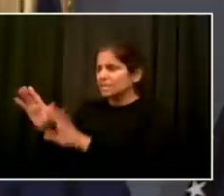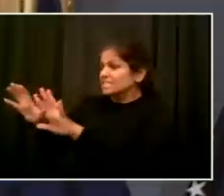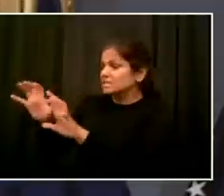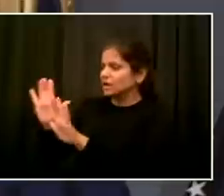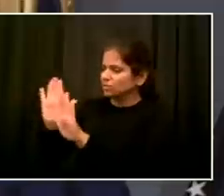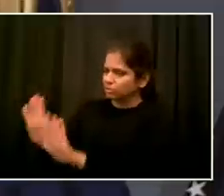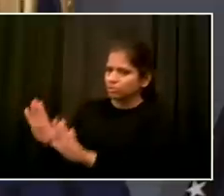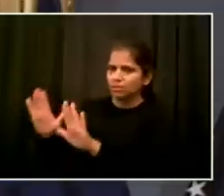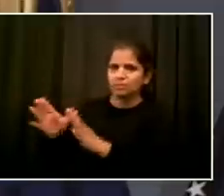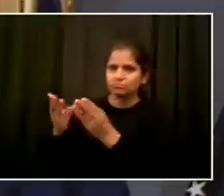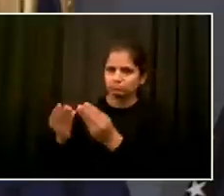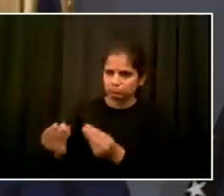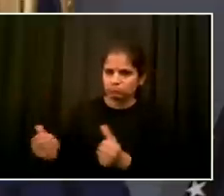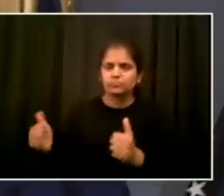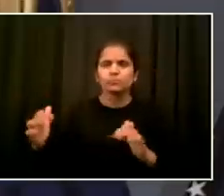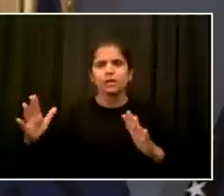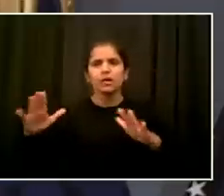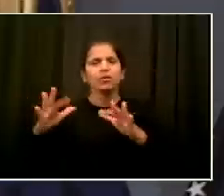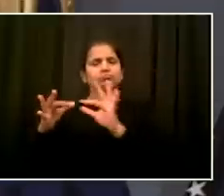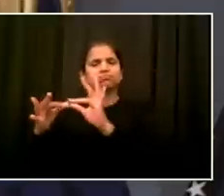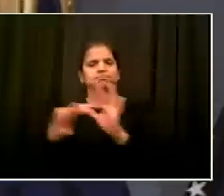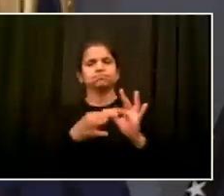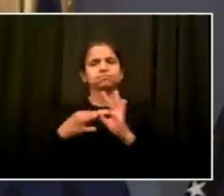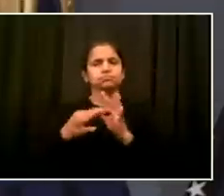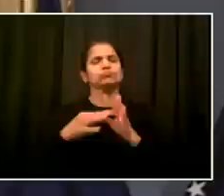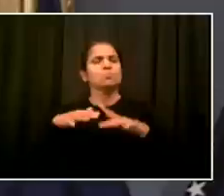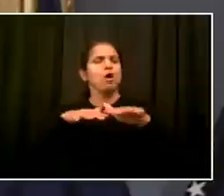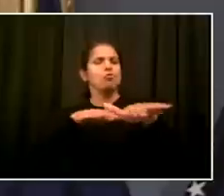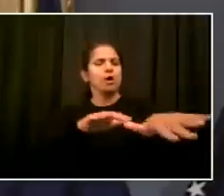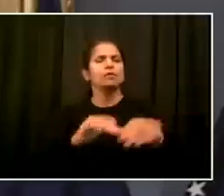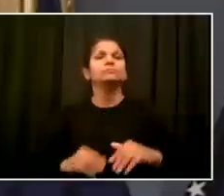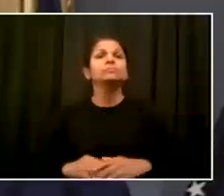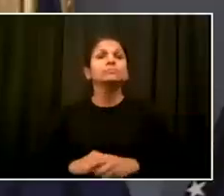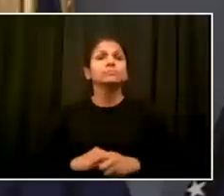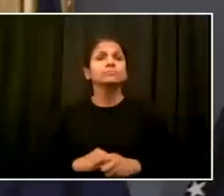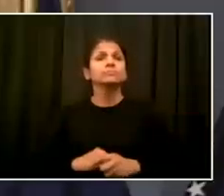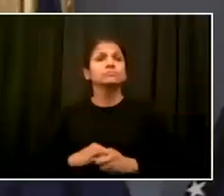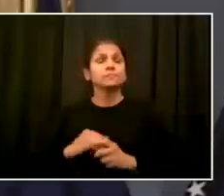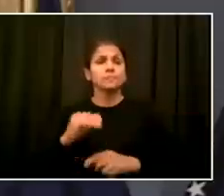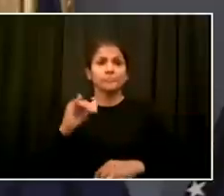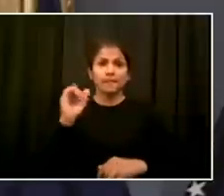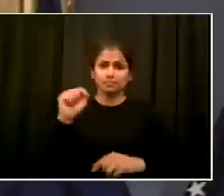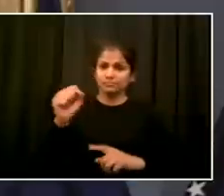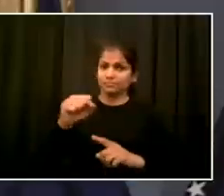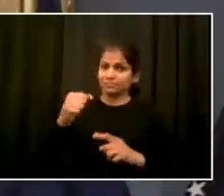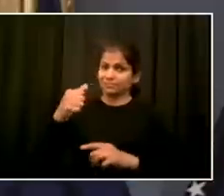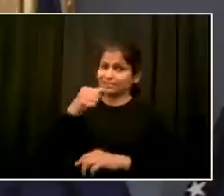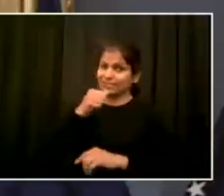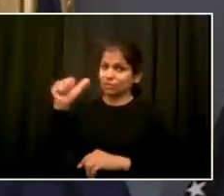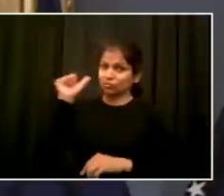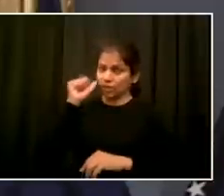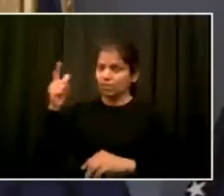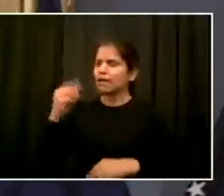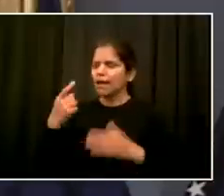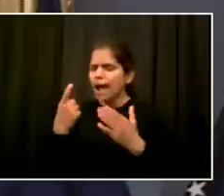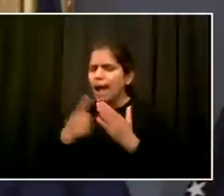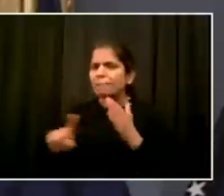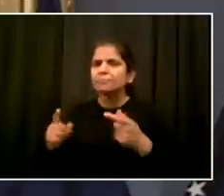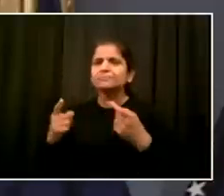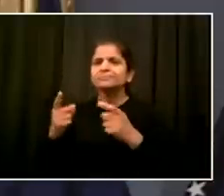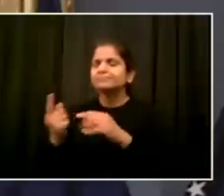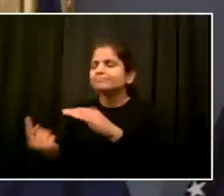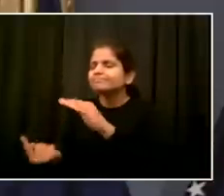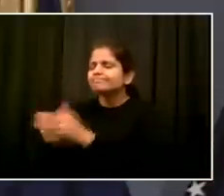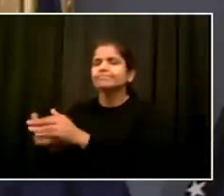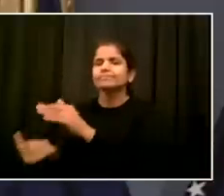NYPD. But we all work together for the peace of all New Yorkers. I want to thank each and every one of them. Even if we have moments where we don't agree, I